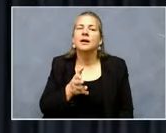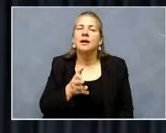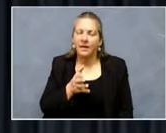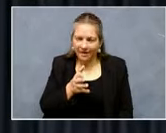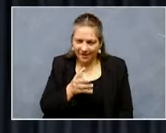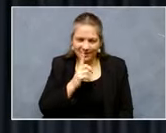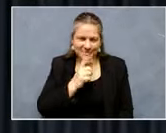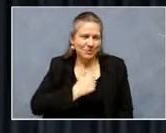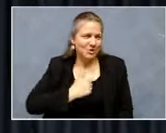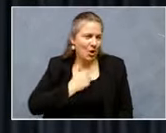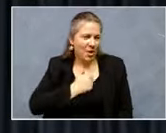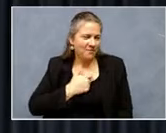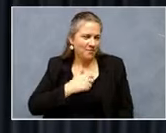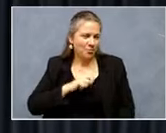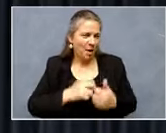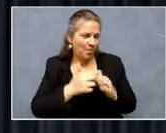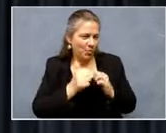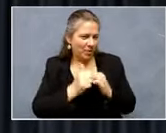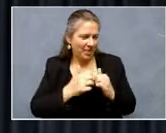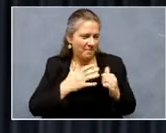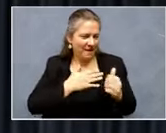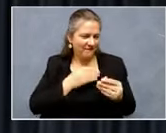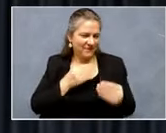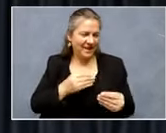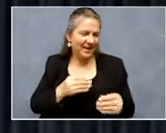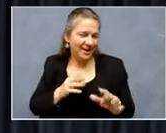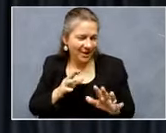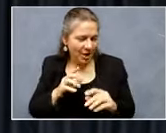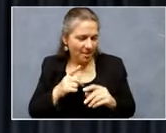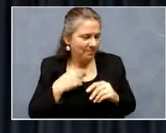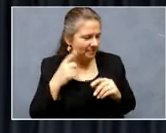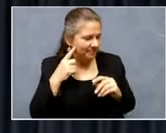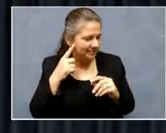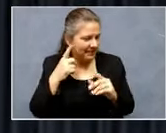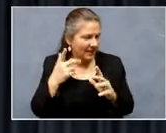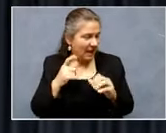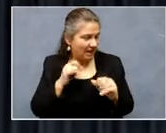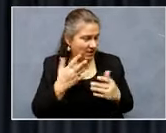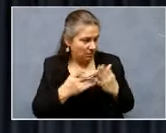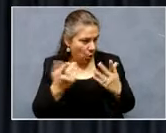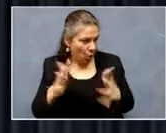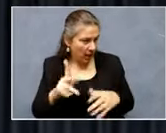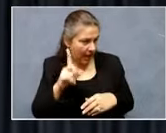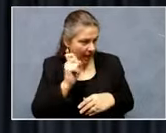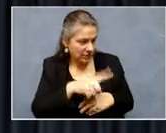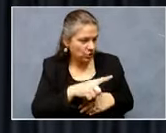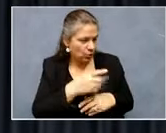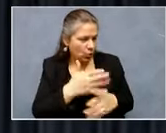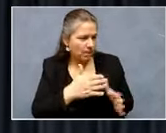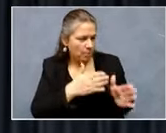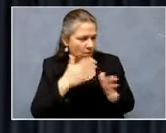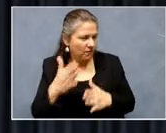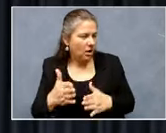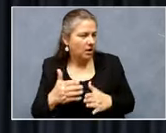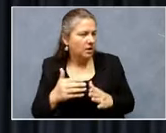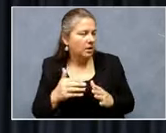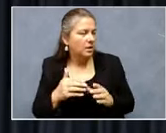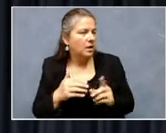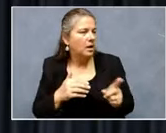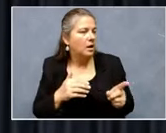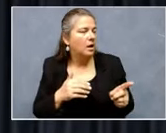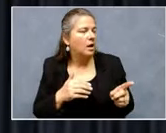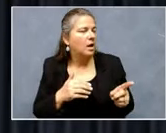Apologies. I'm having trouble with my feet on my end. If this has already been asked, uh, you can go ahead and move on and I can back up the feed, but